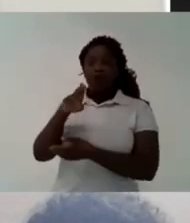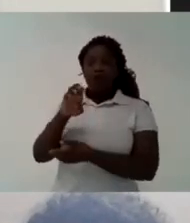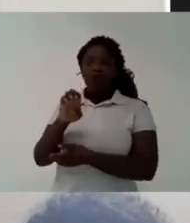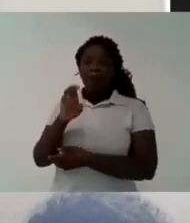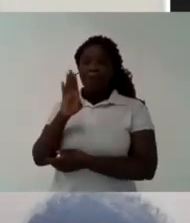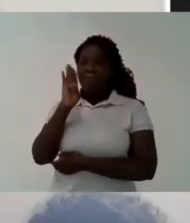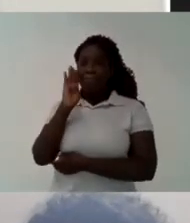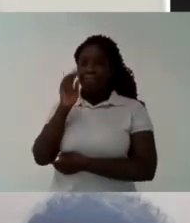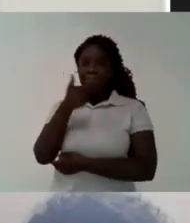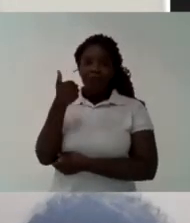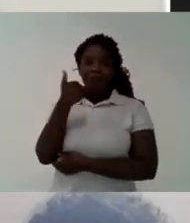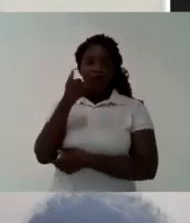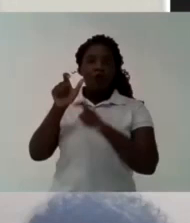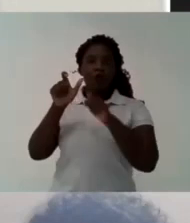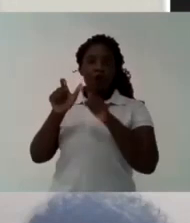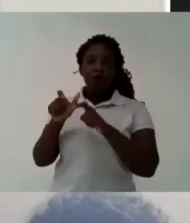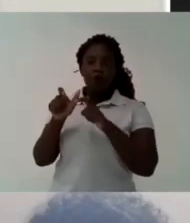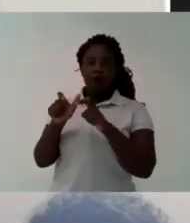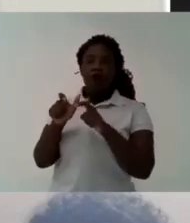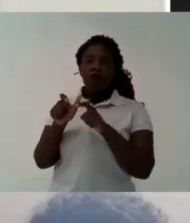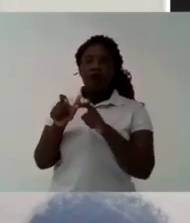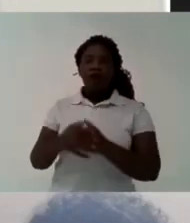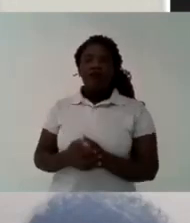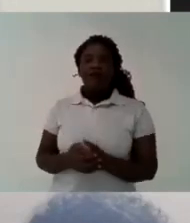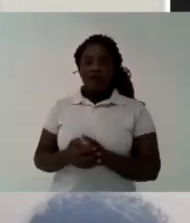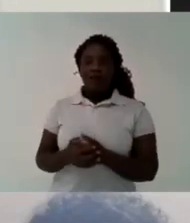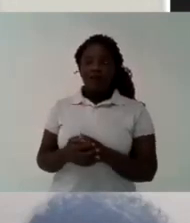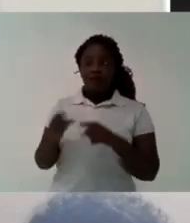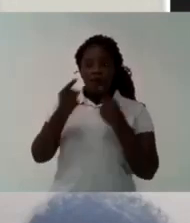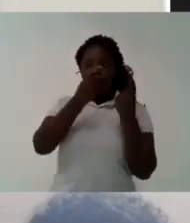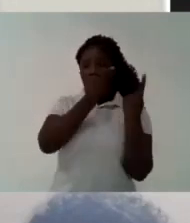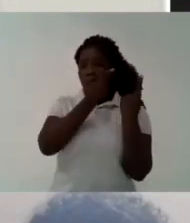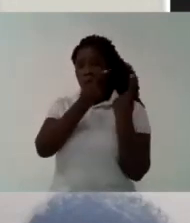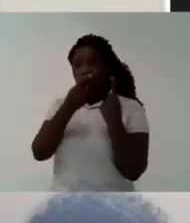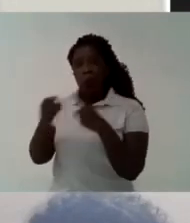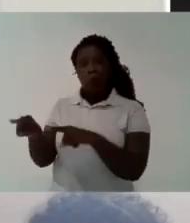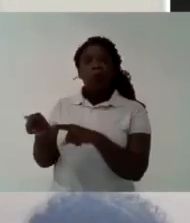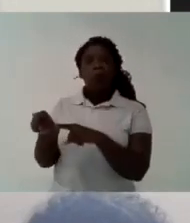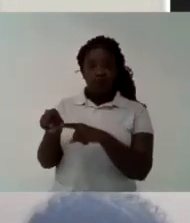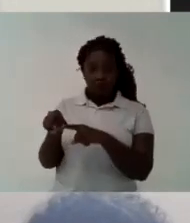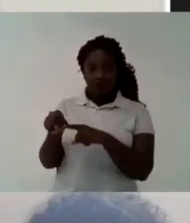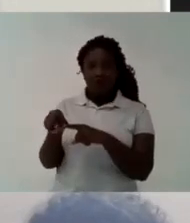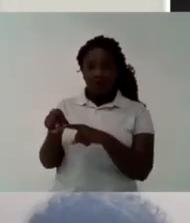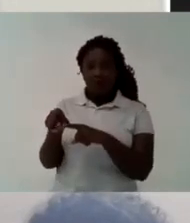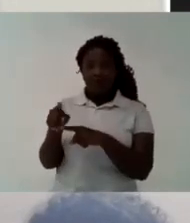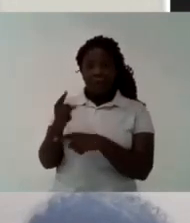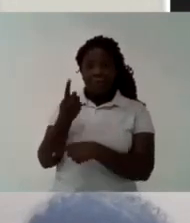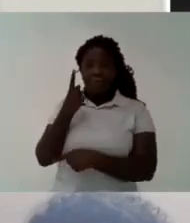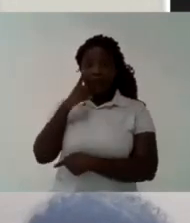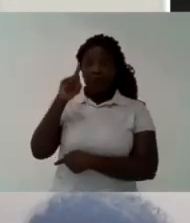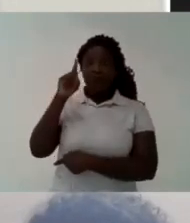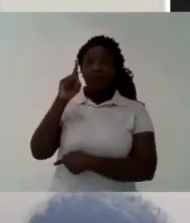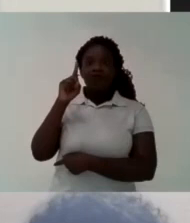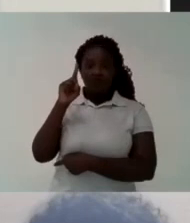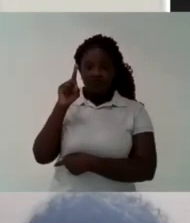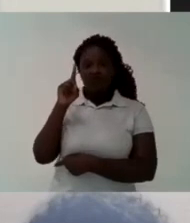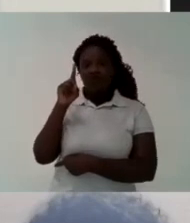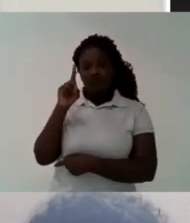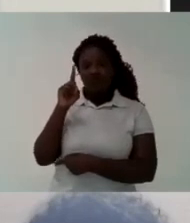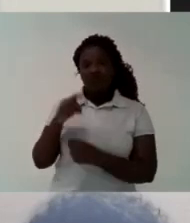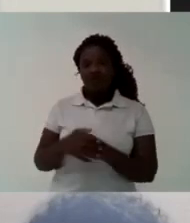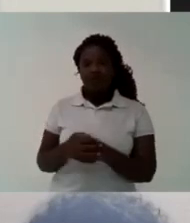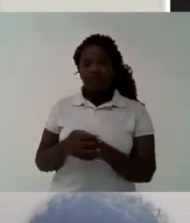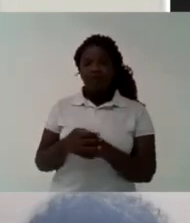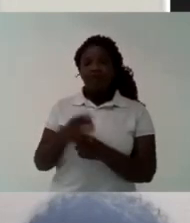Entity in the Brazilian social movement And of course the institution has gone through